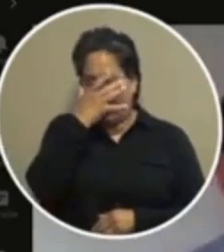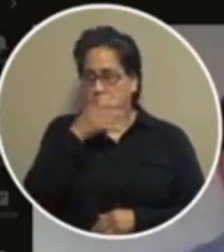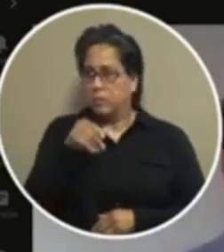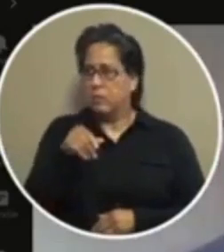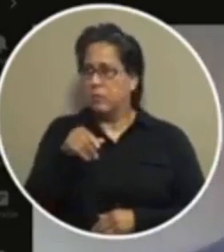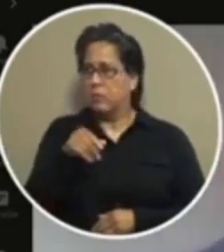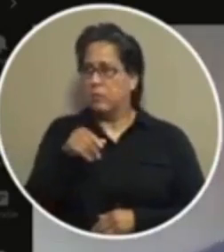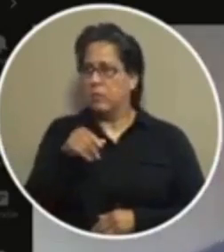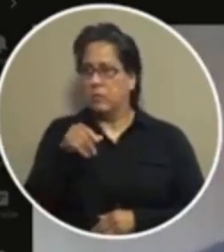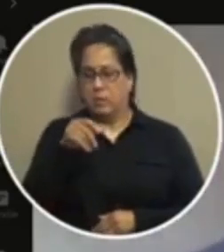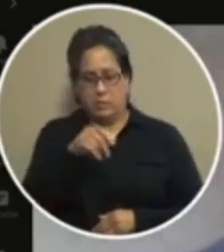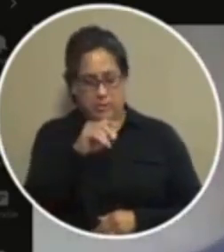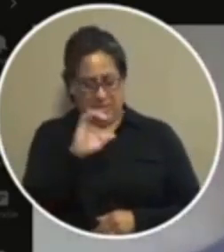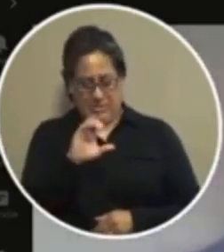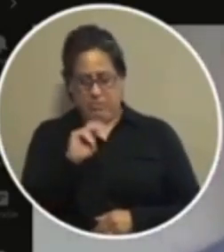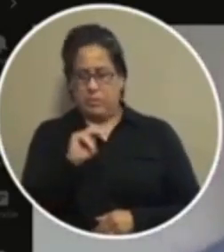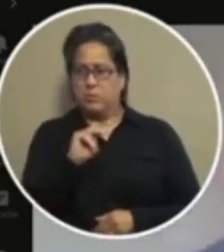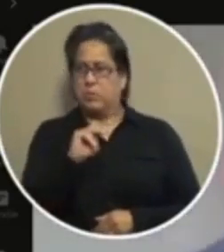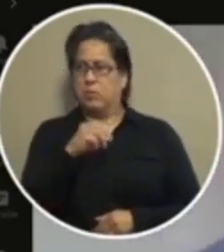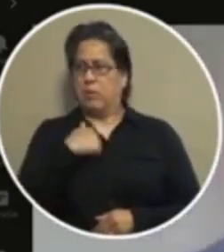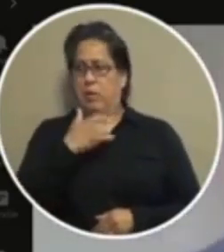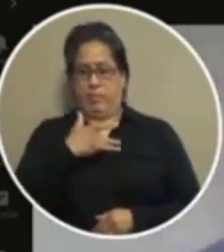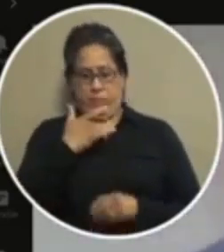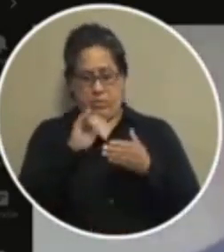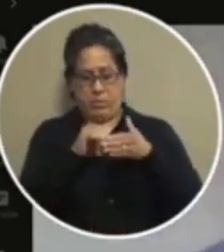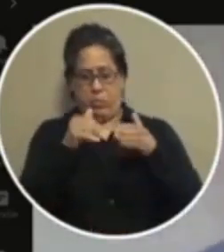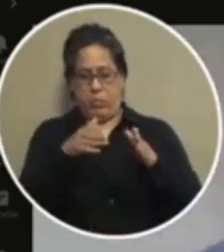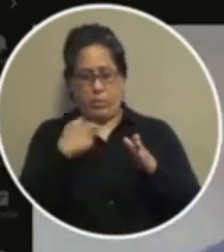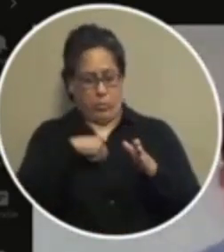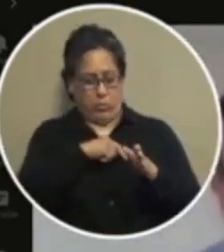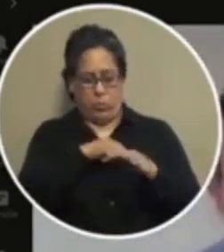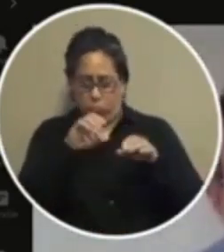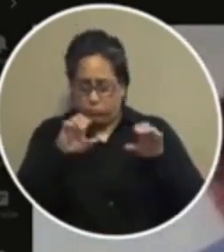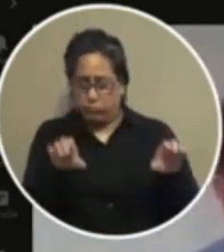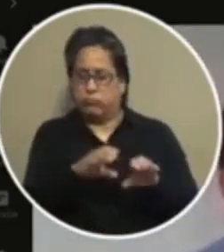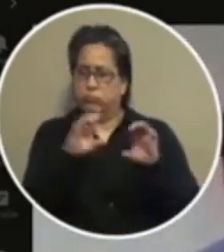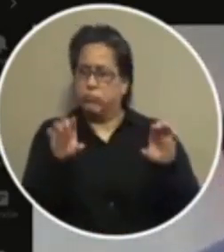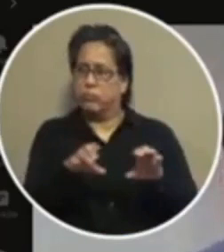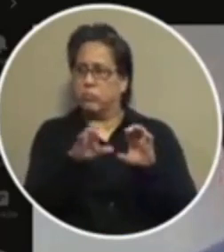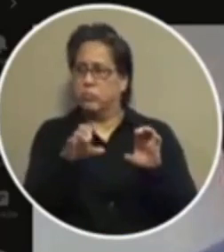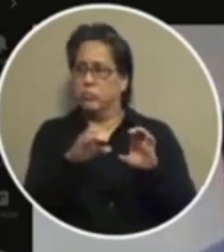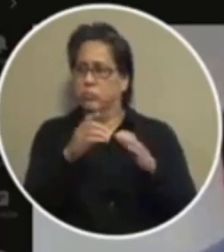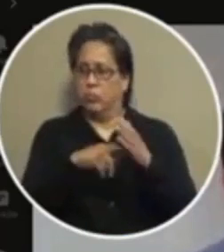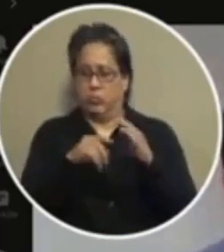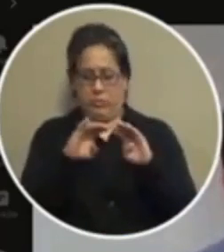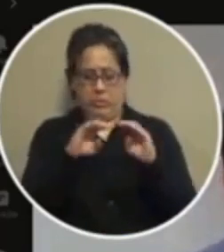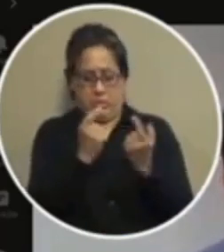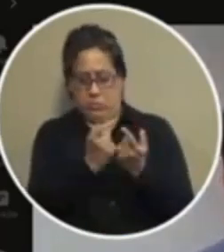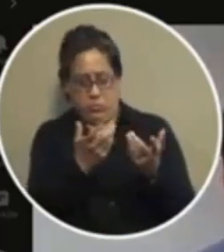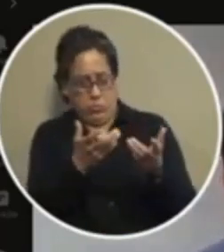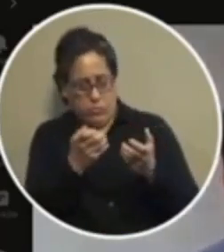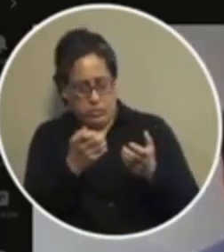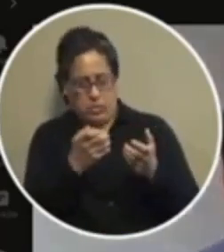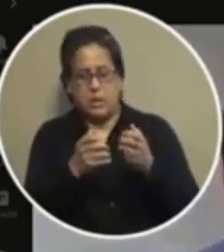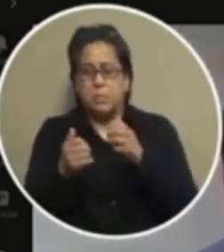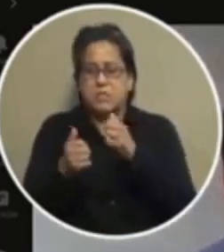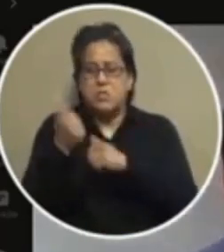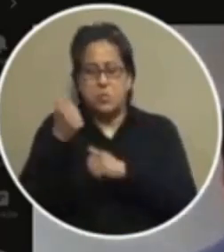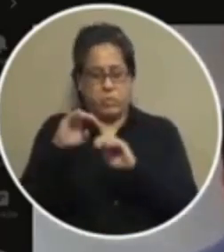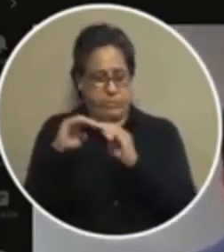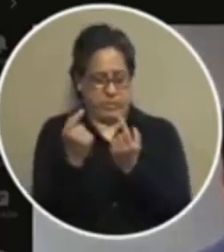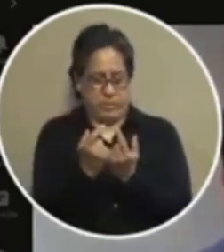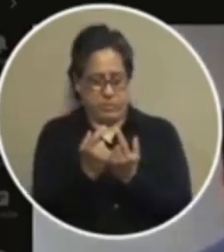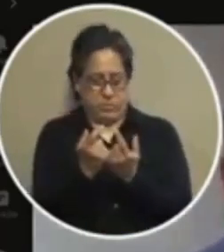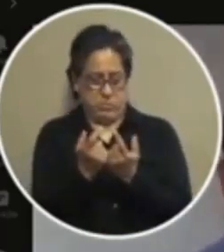with you about that and with the other council members that feel that way because we execute the the what the council's wishes are the majority of the council's